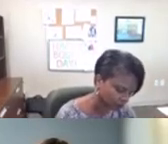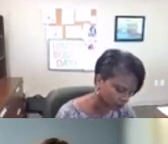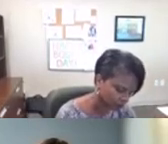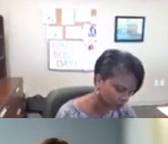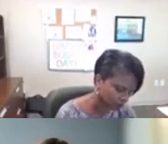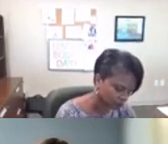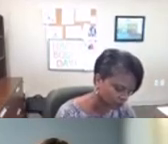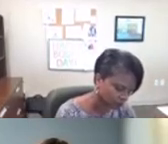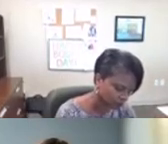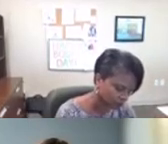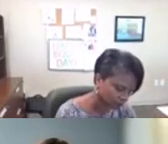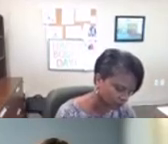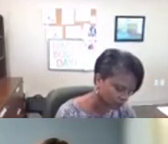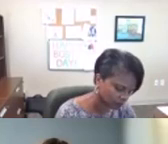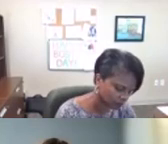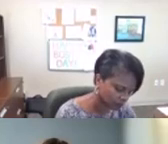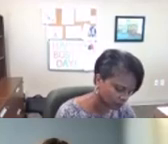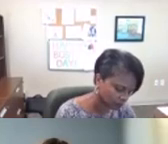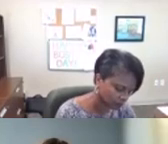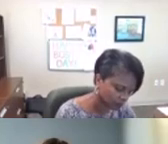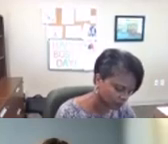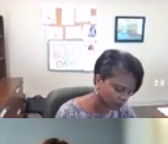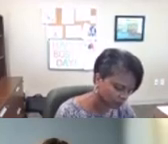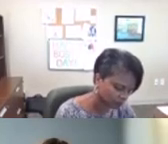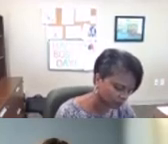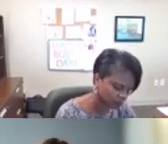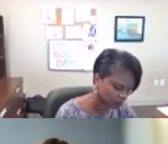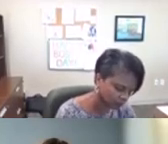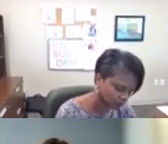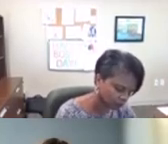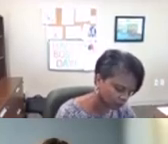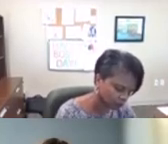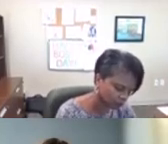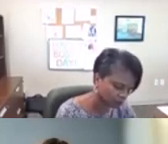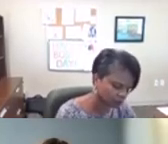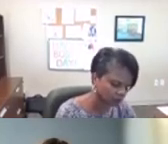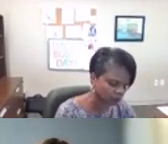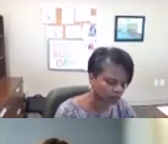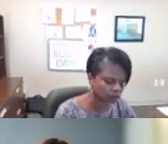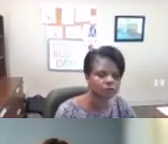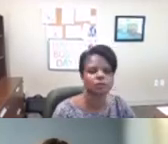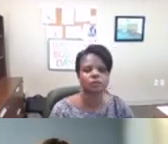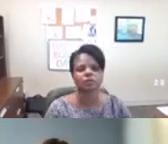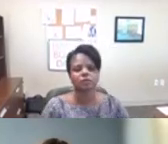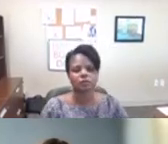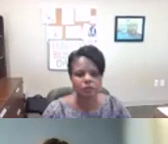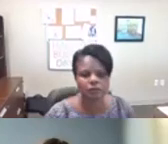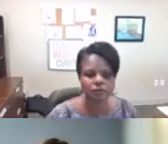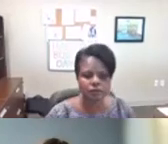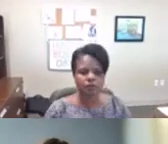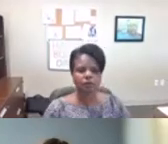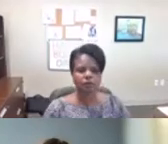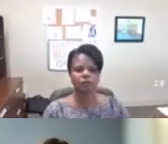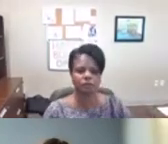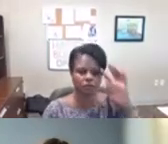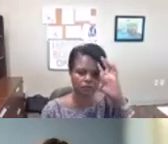certain a uh systemic multi uh thousand million dollar grant